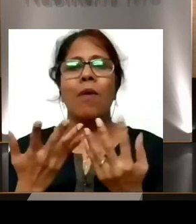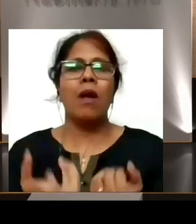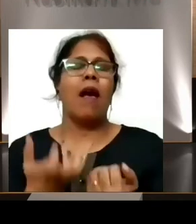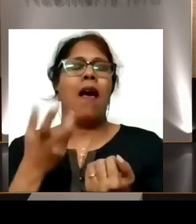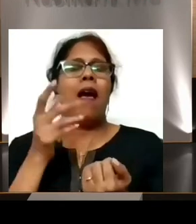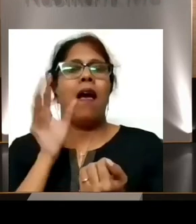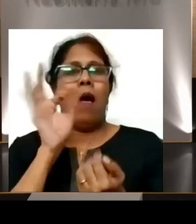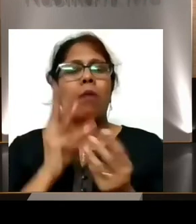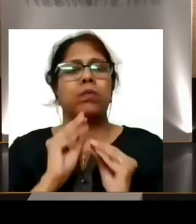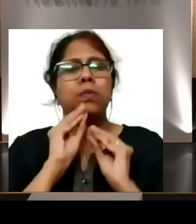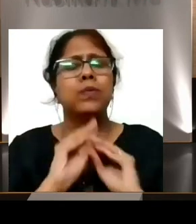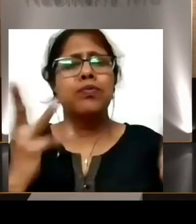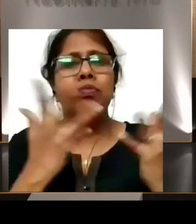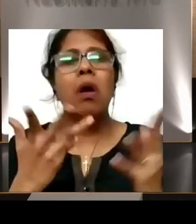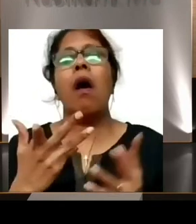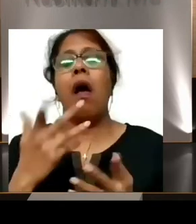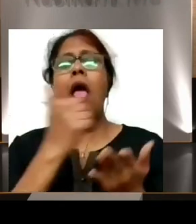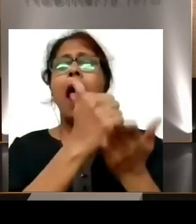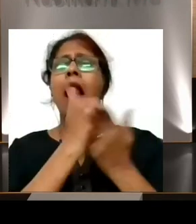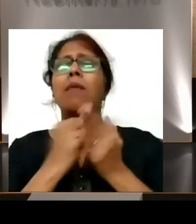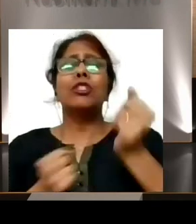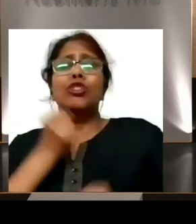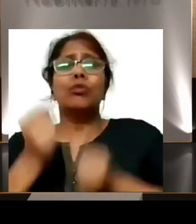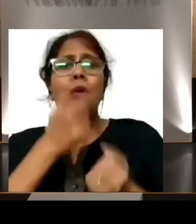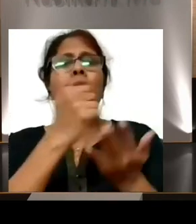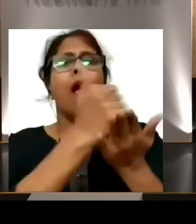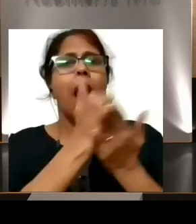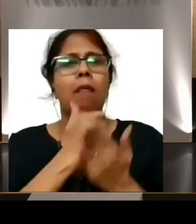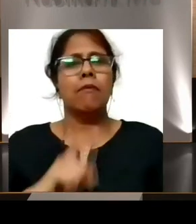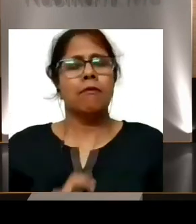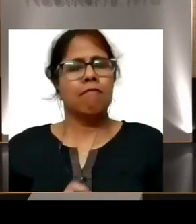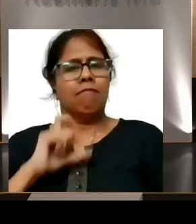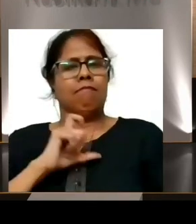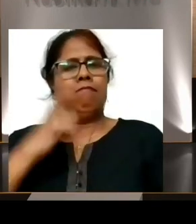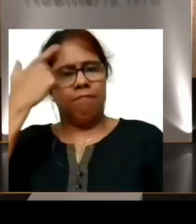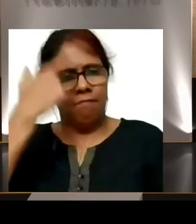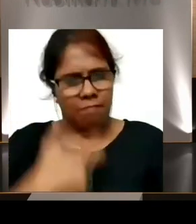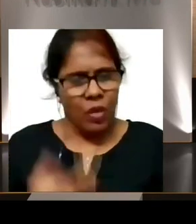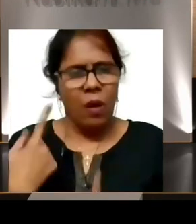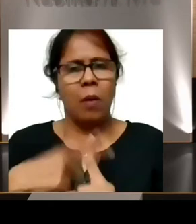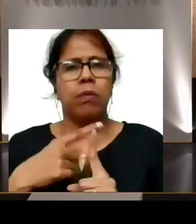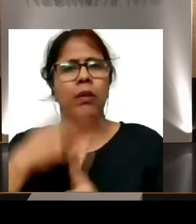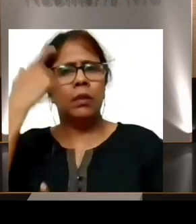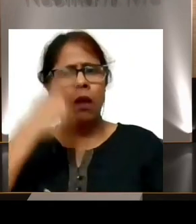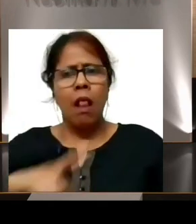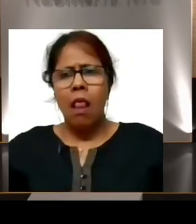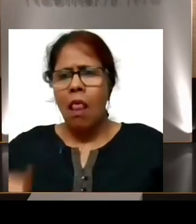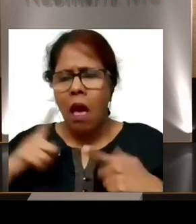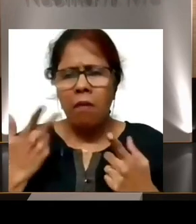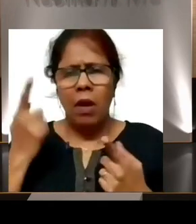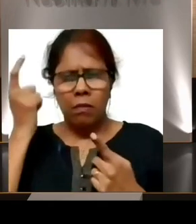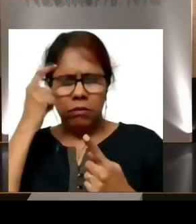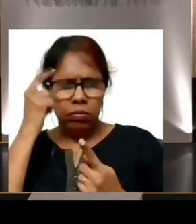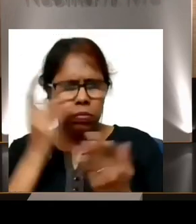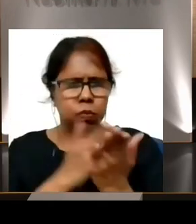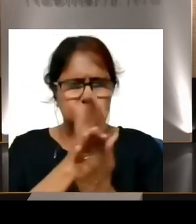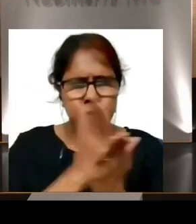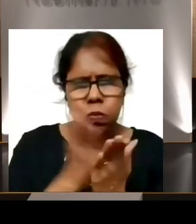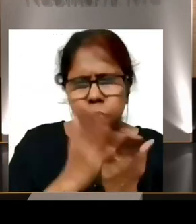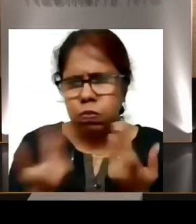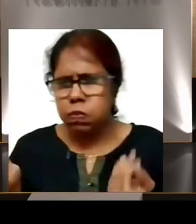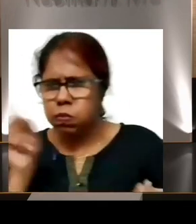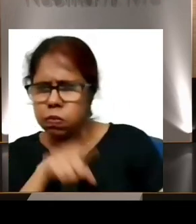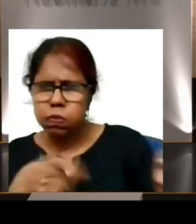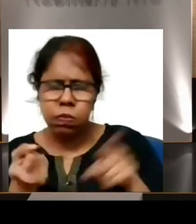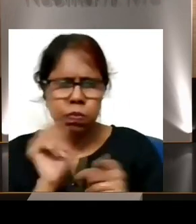build character. It teaches you, you know, to develop strategic thinking and analytical thinking. It helps